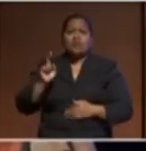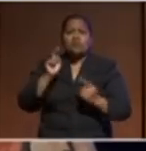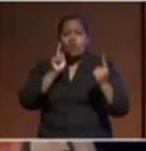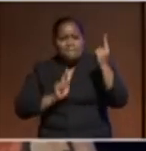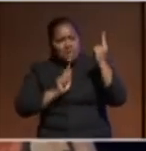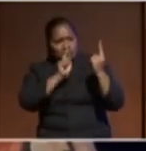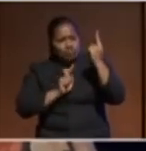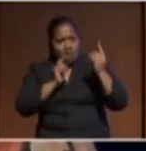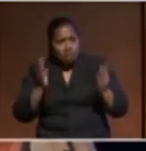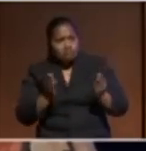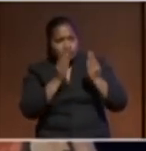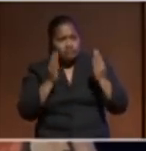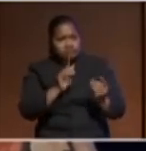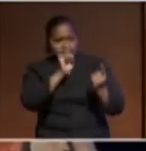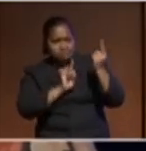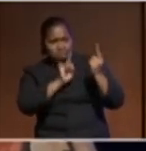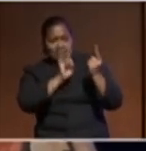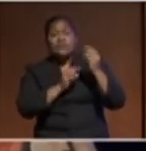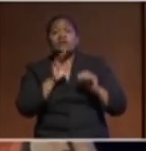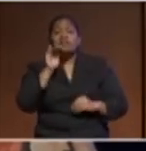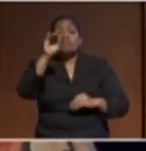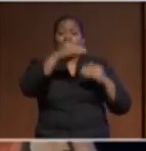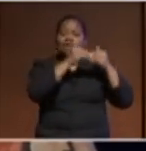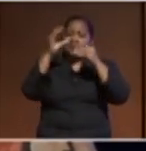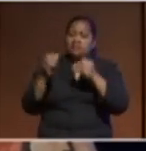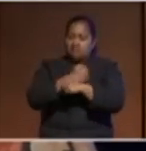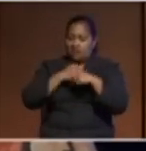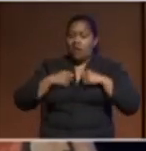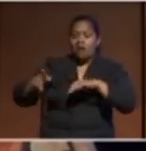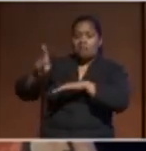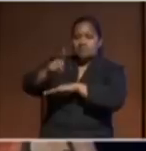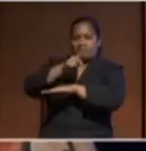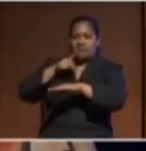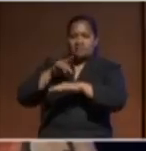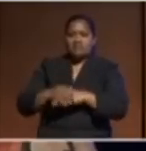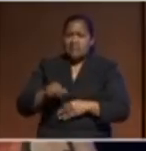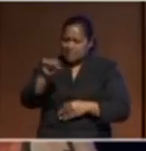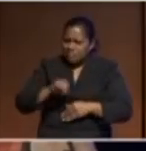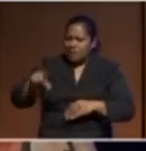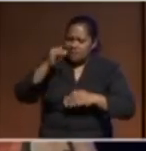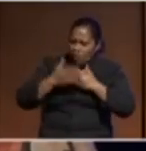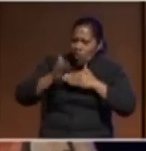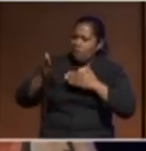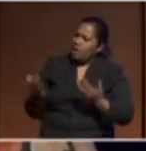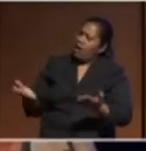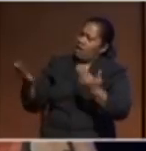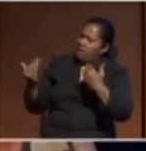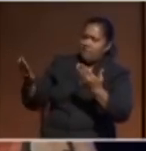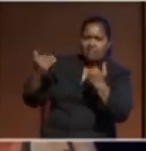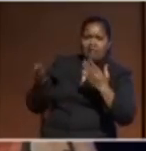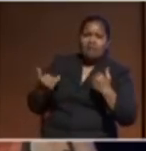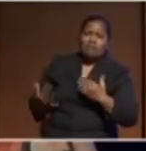future leaders of our Pacific to make that space open and invite them to come forward